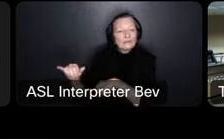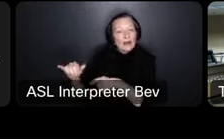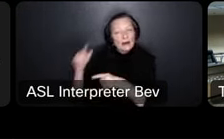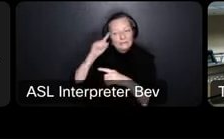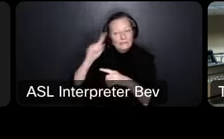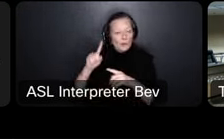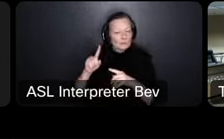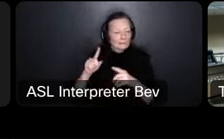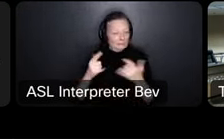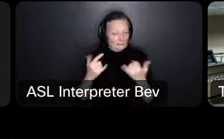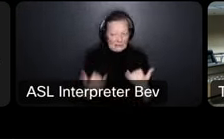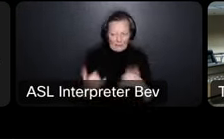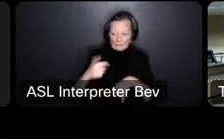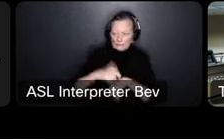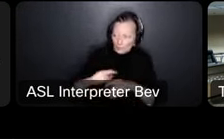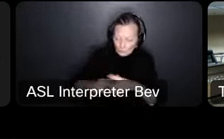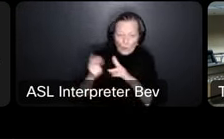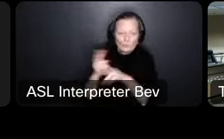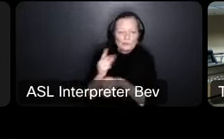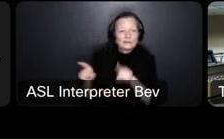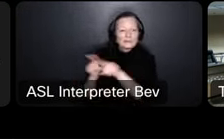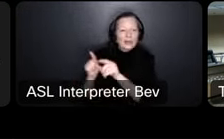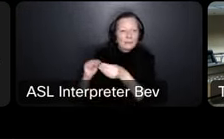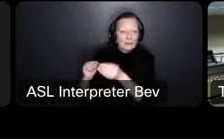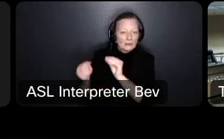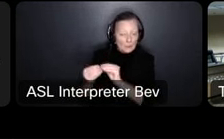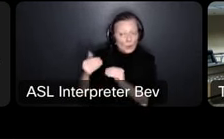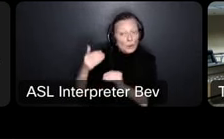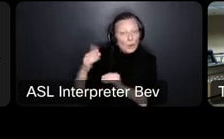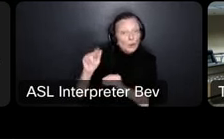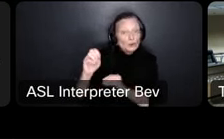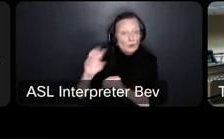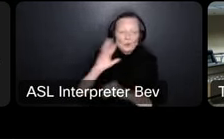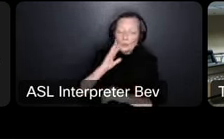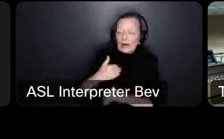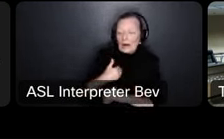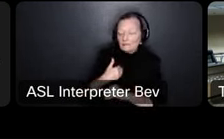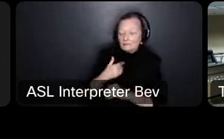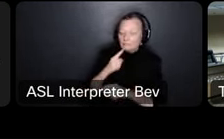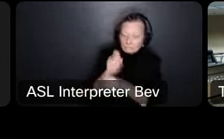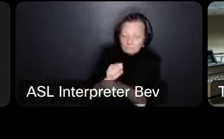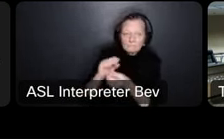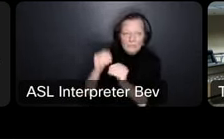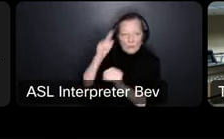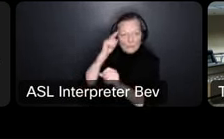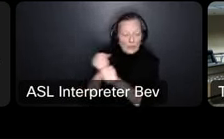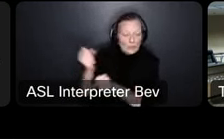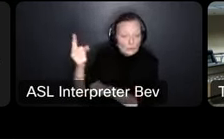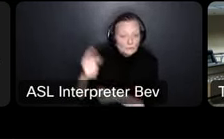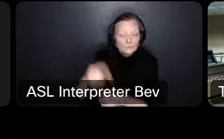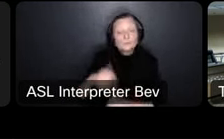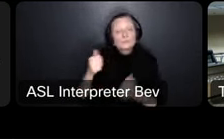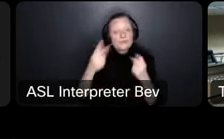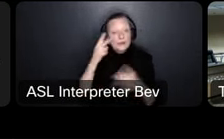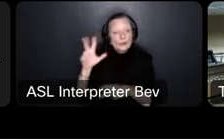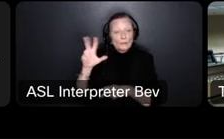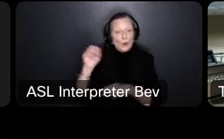this point in the budgeting process when we get to june we'll have actual numbers for next year you see the three percent salary increase about 2